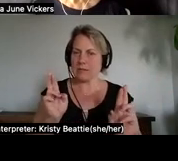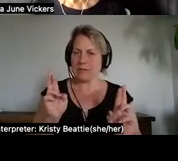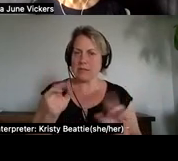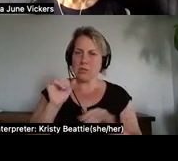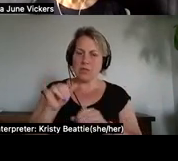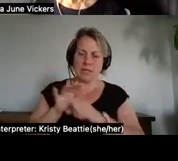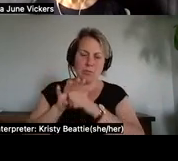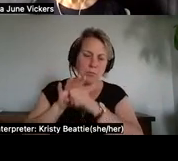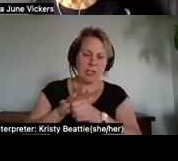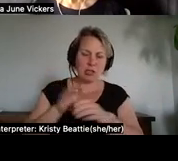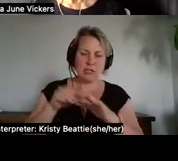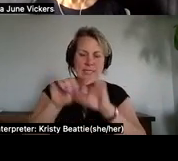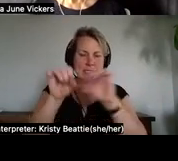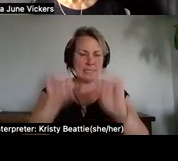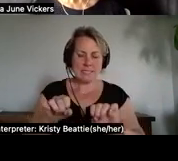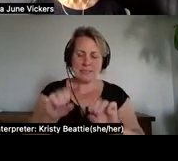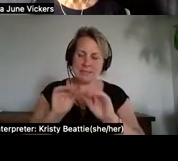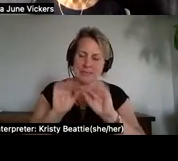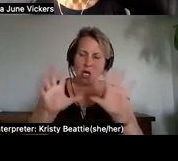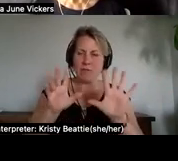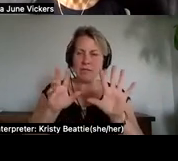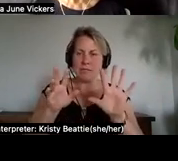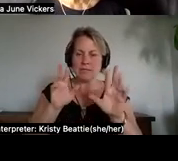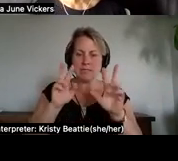don't have respect and there is not peace